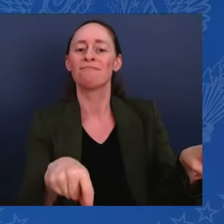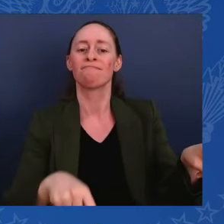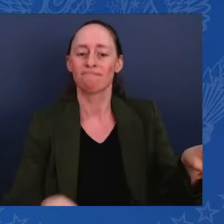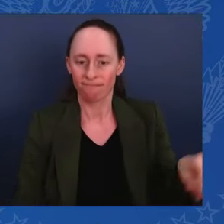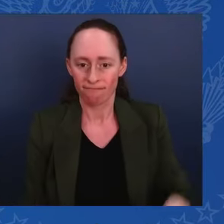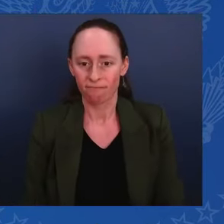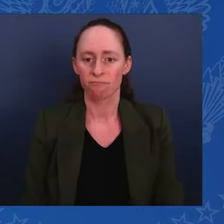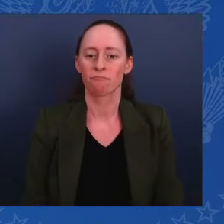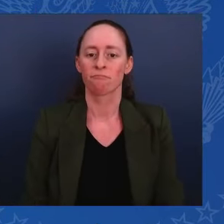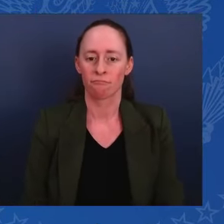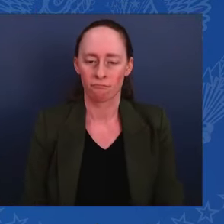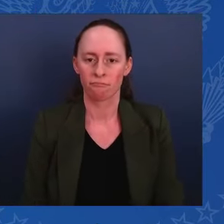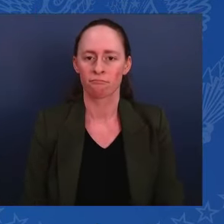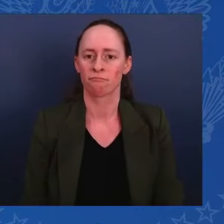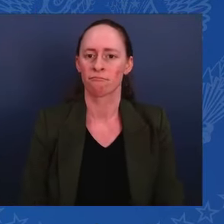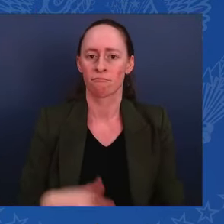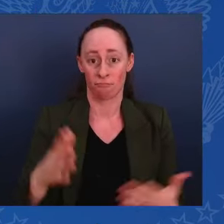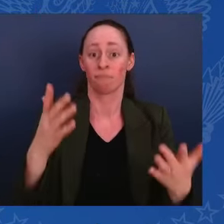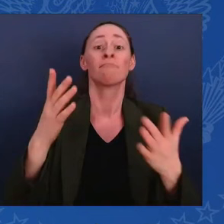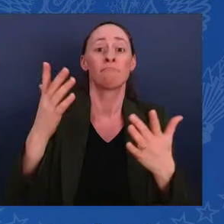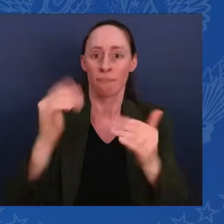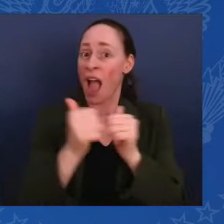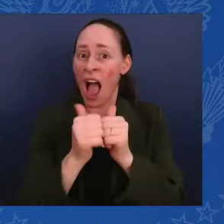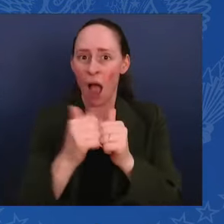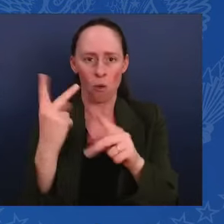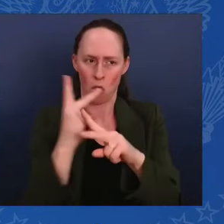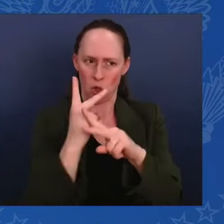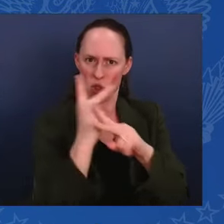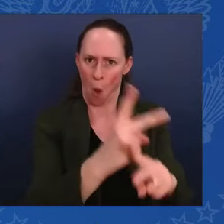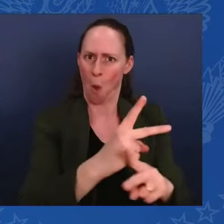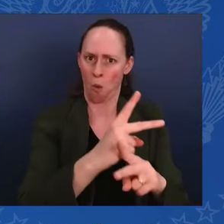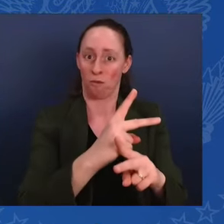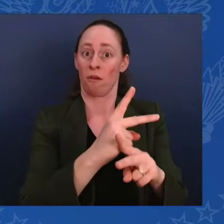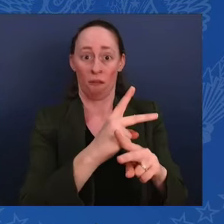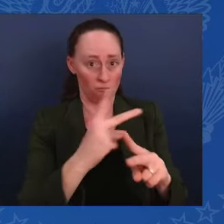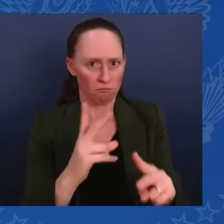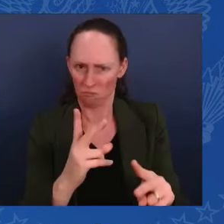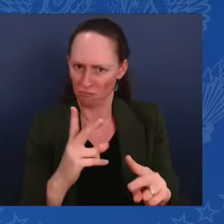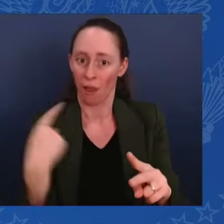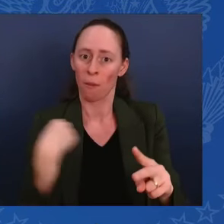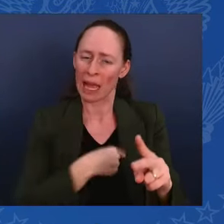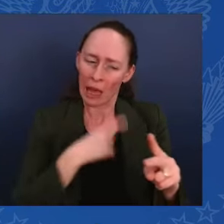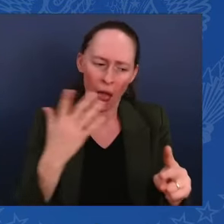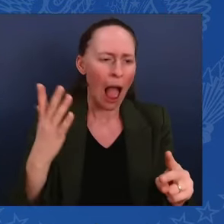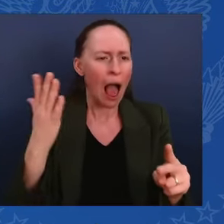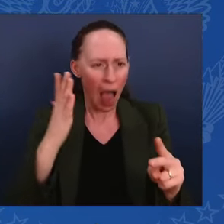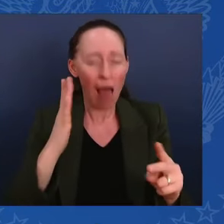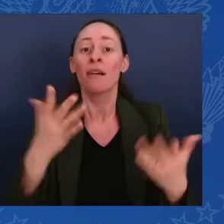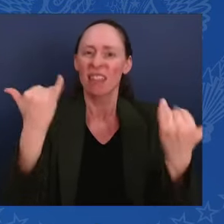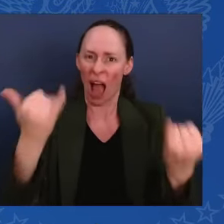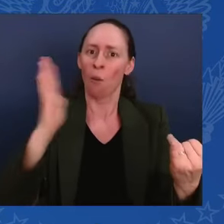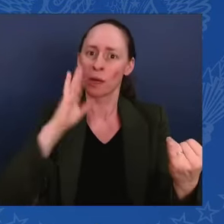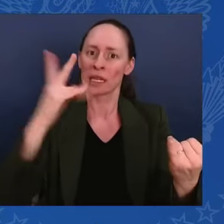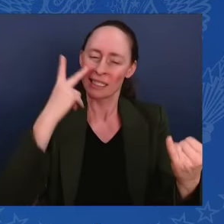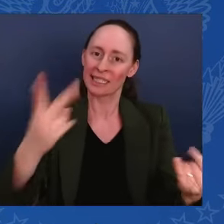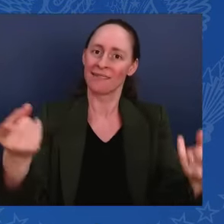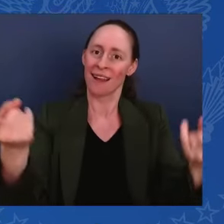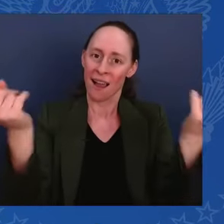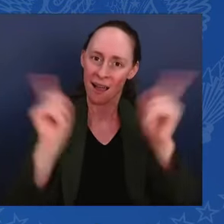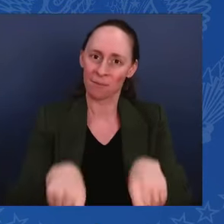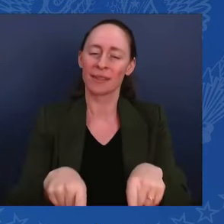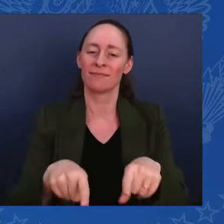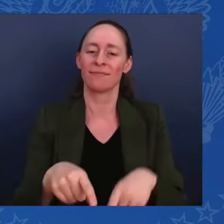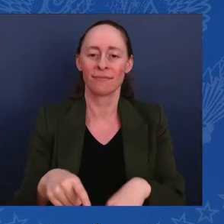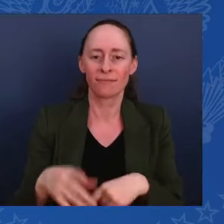And we're putting those political commitments into action. As I announced in June, Canada stands ready to contribute up to $5 billion towards